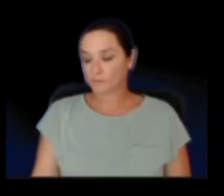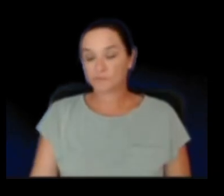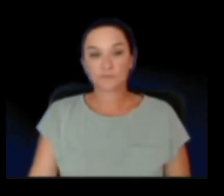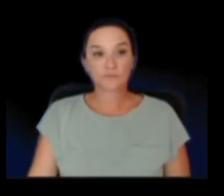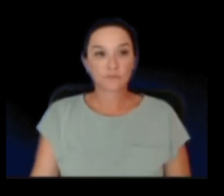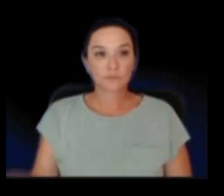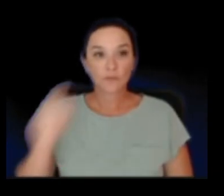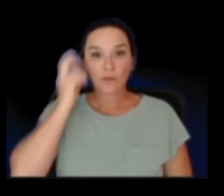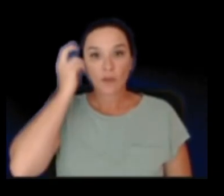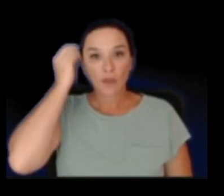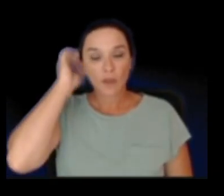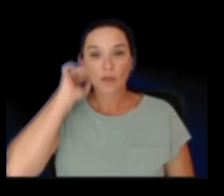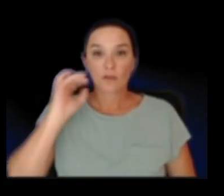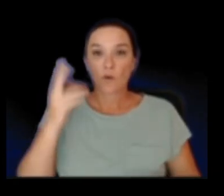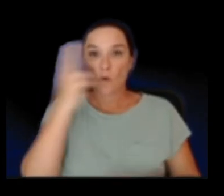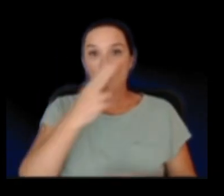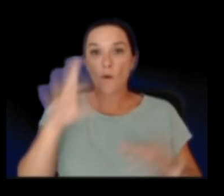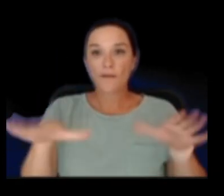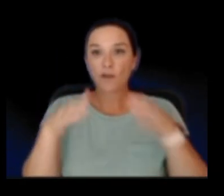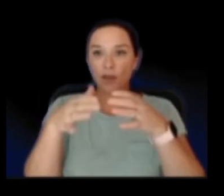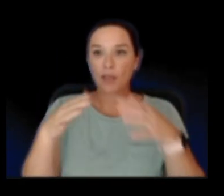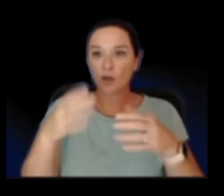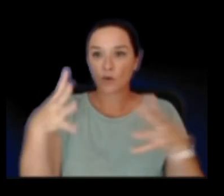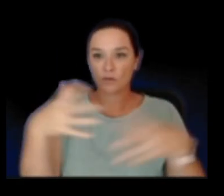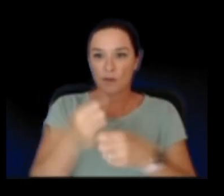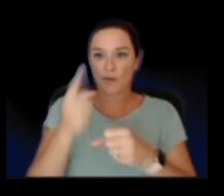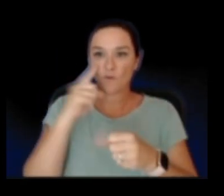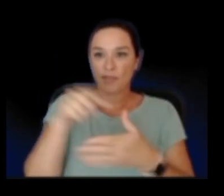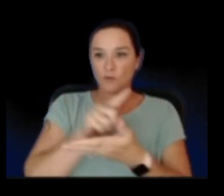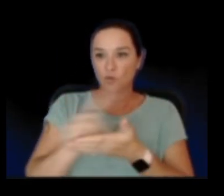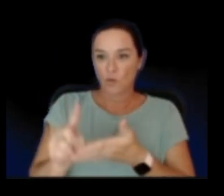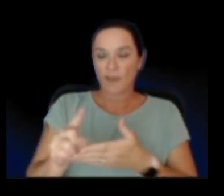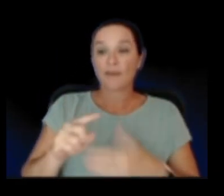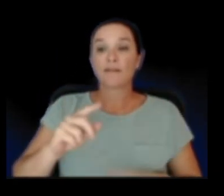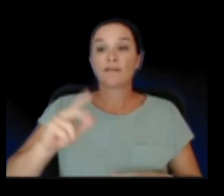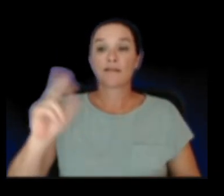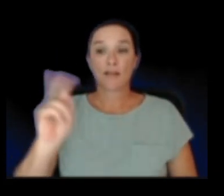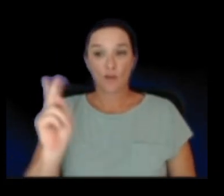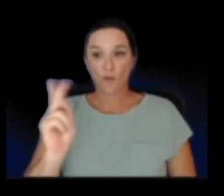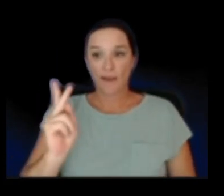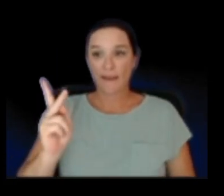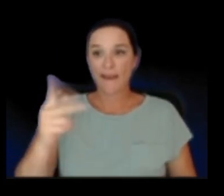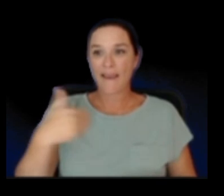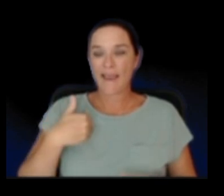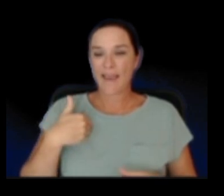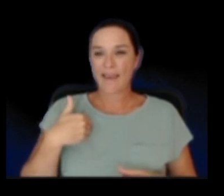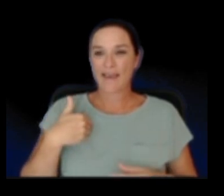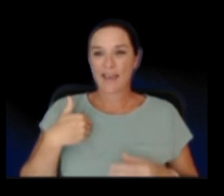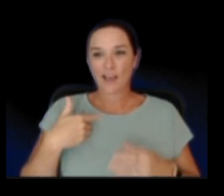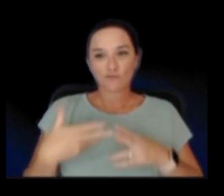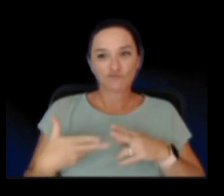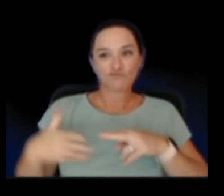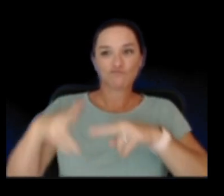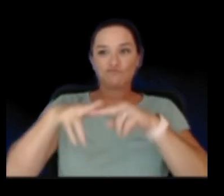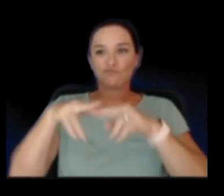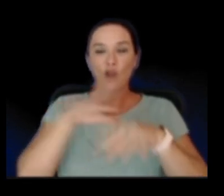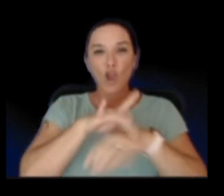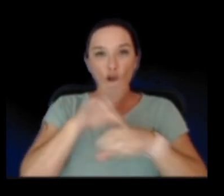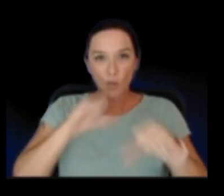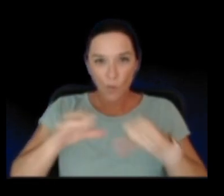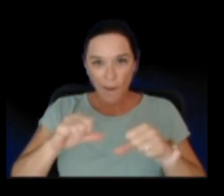So in our Hawaiian Volcano summary for this week, Kilauea has had a renewed group of earthquakes